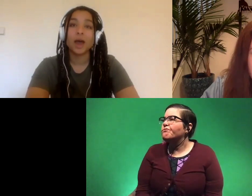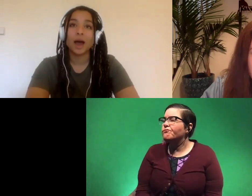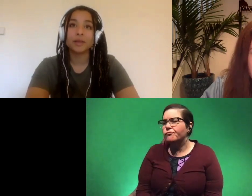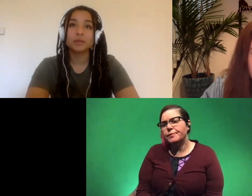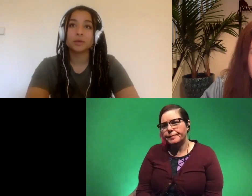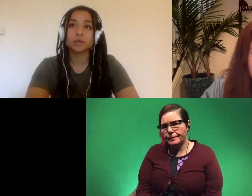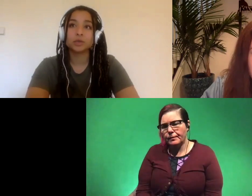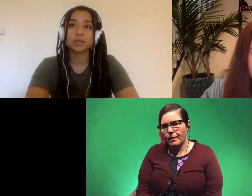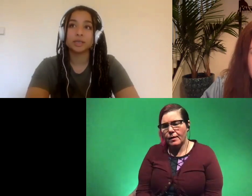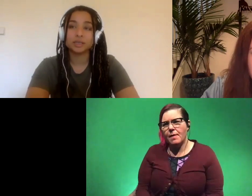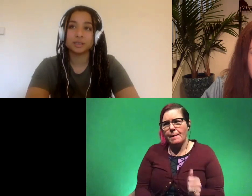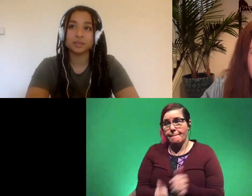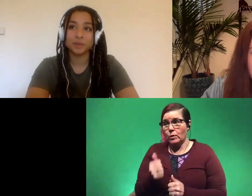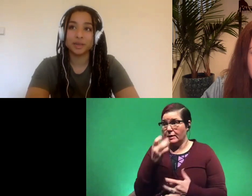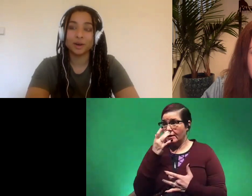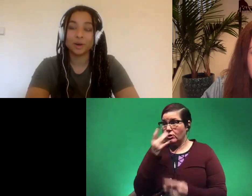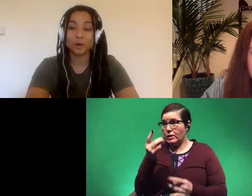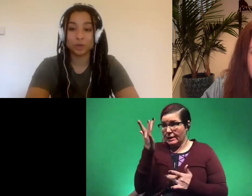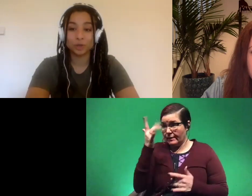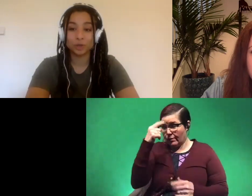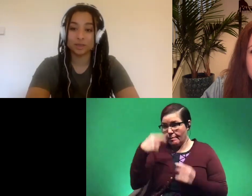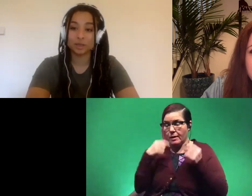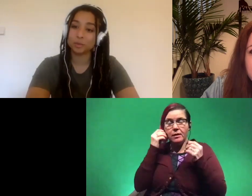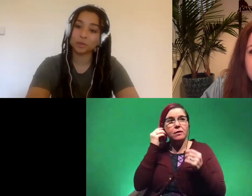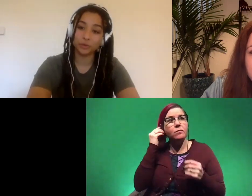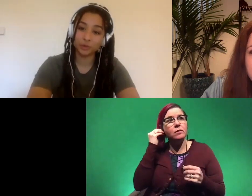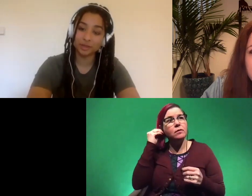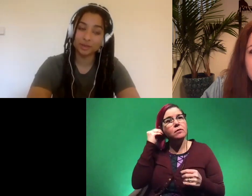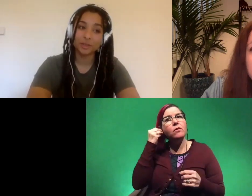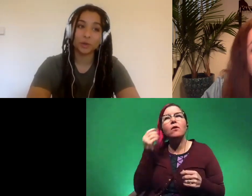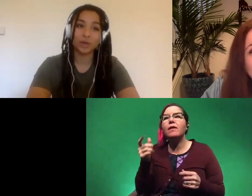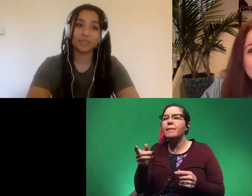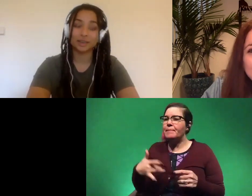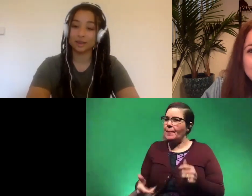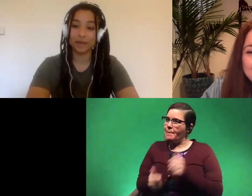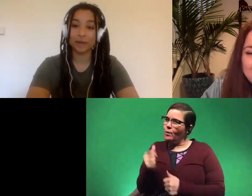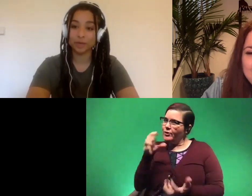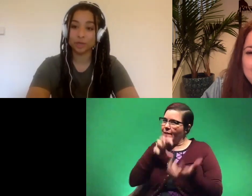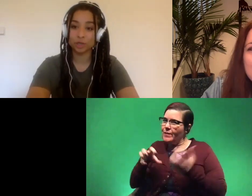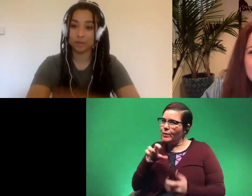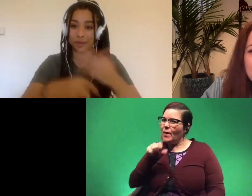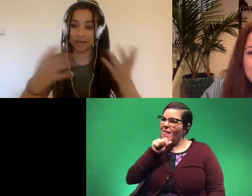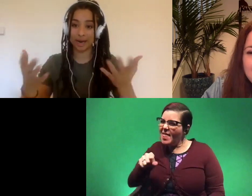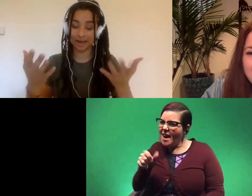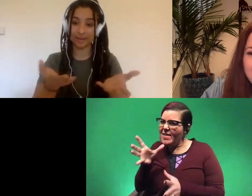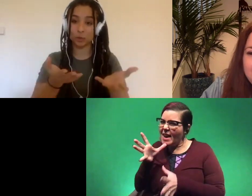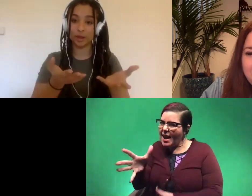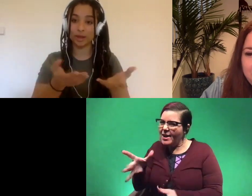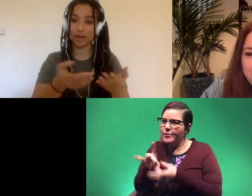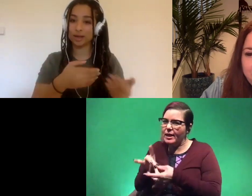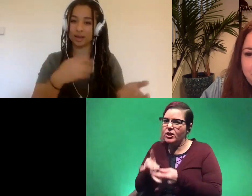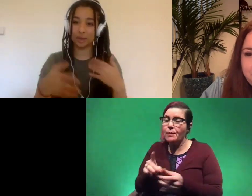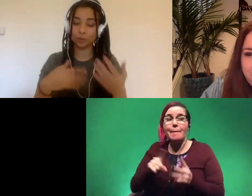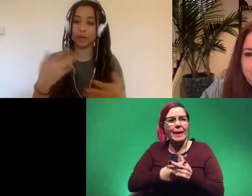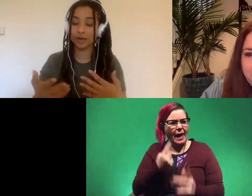i think the most interesting diseases to me are usually the ones that are the most confusing so it's like a love-hate relationship at the beginning i think it's one